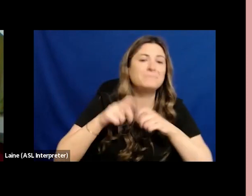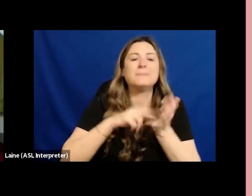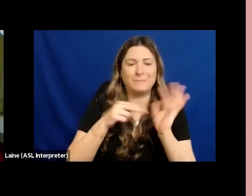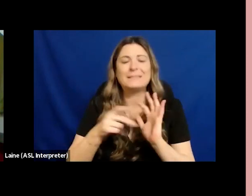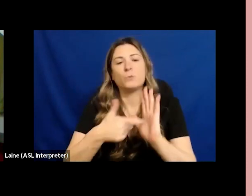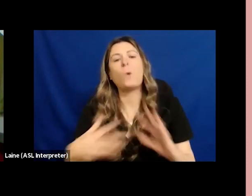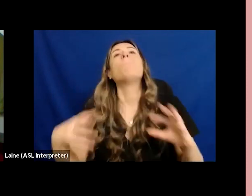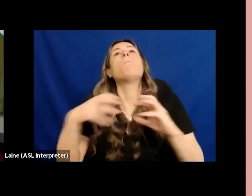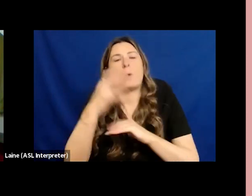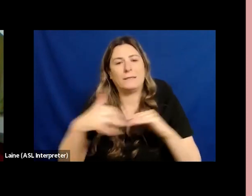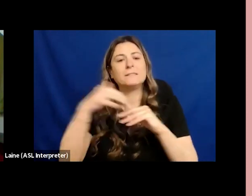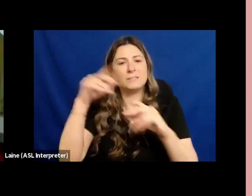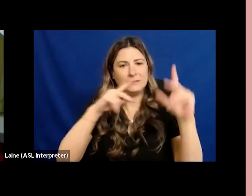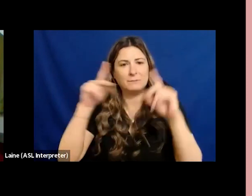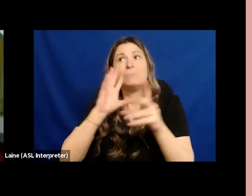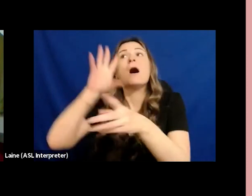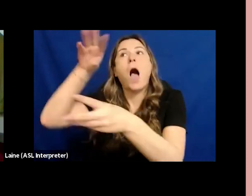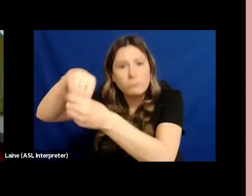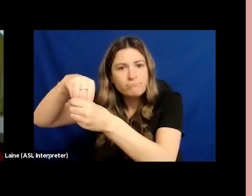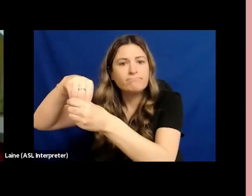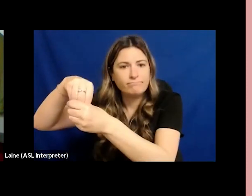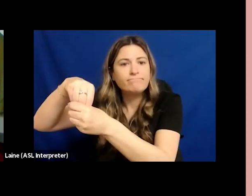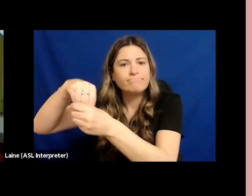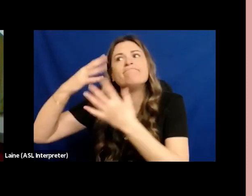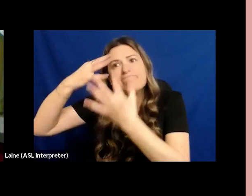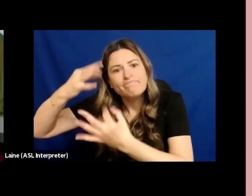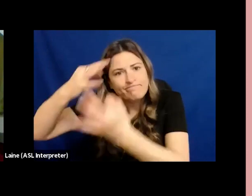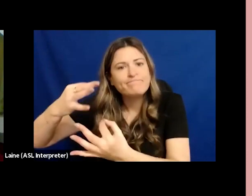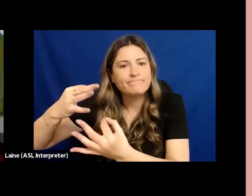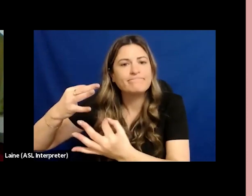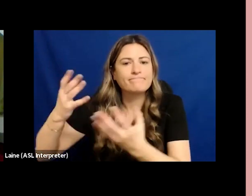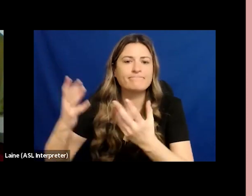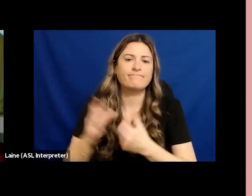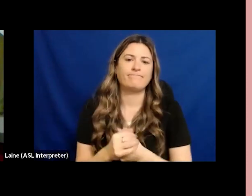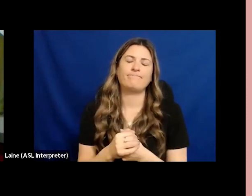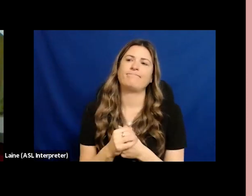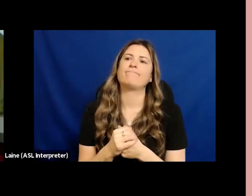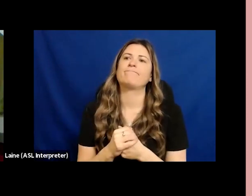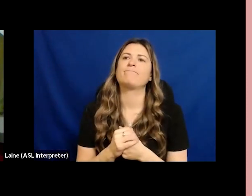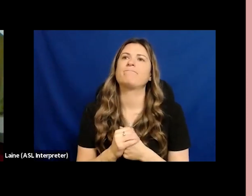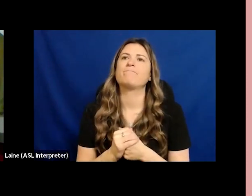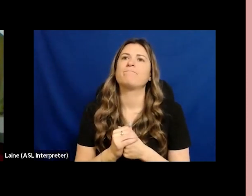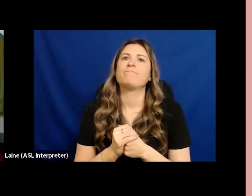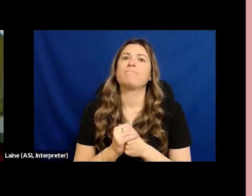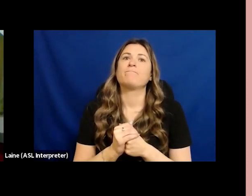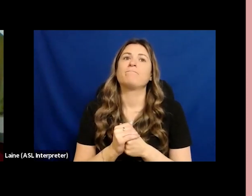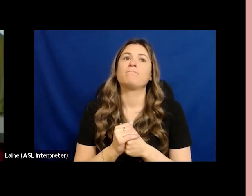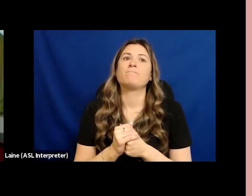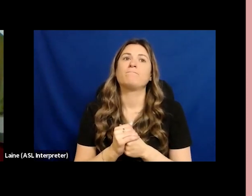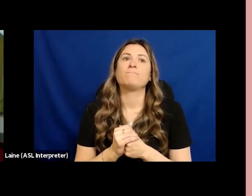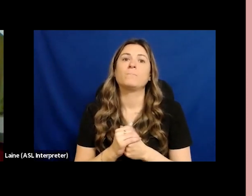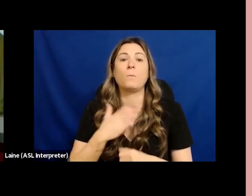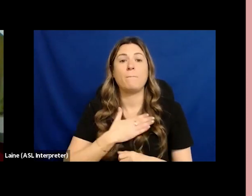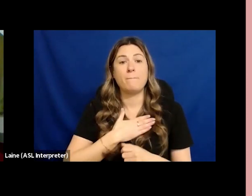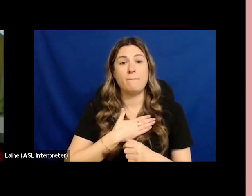so I think that that kind of opportunity has taken me to many places beyond my traditional